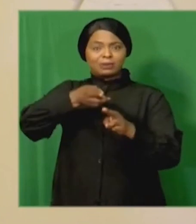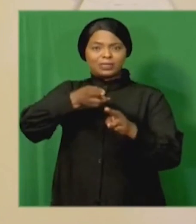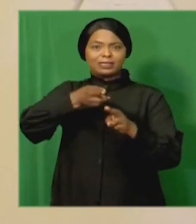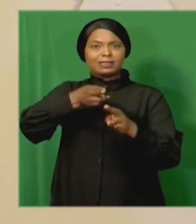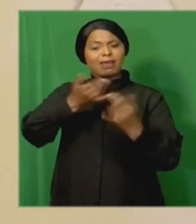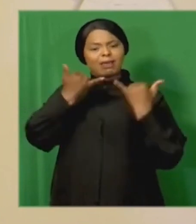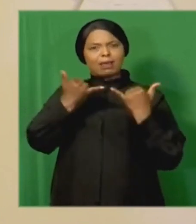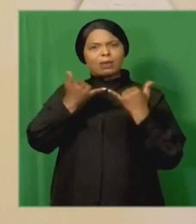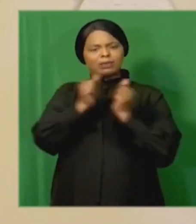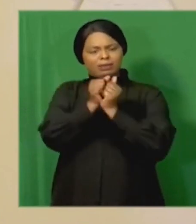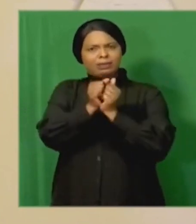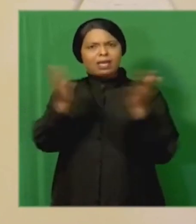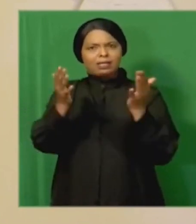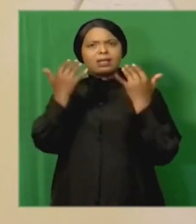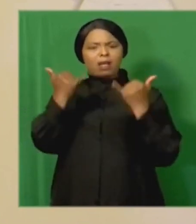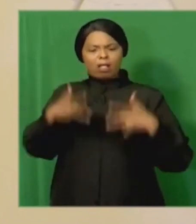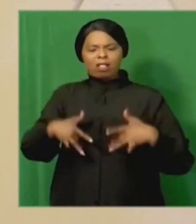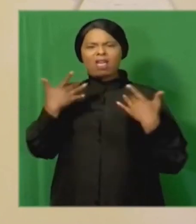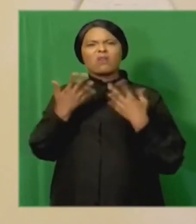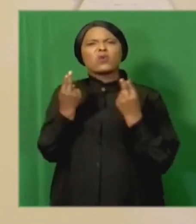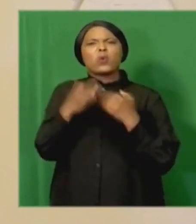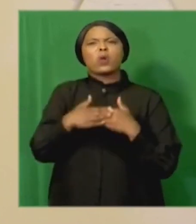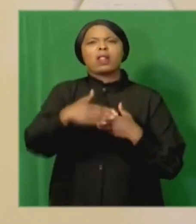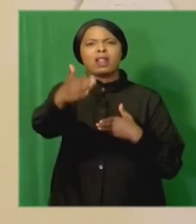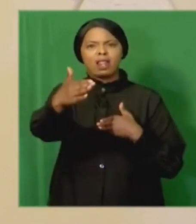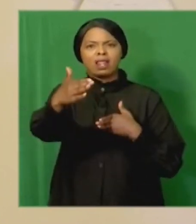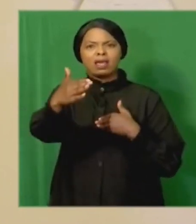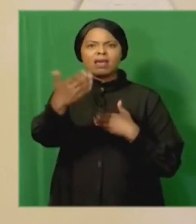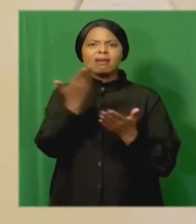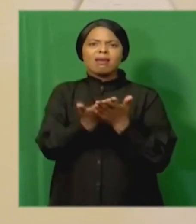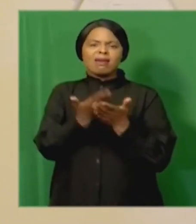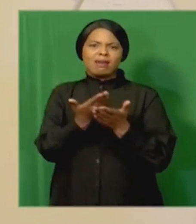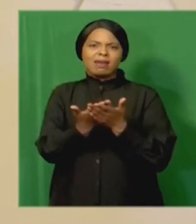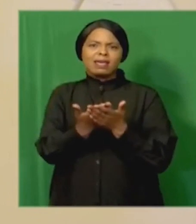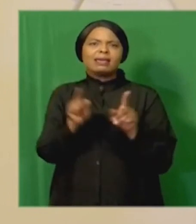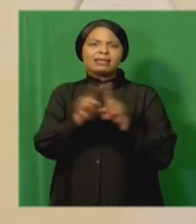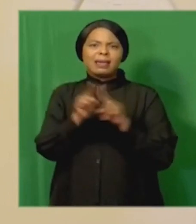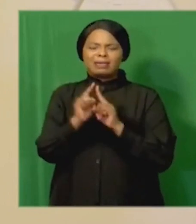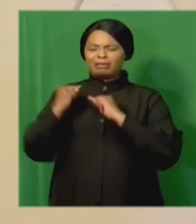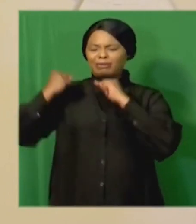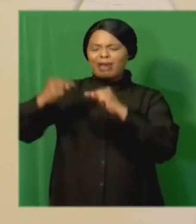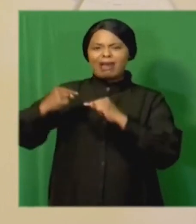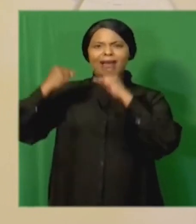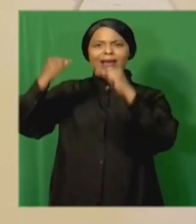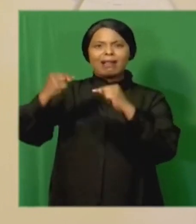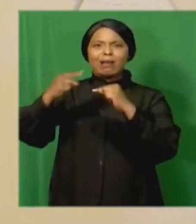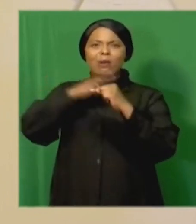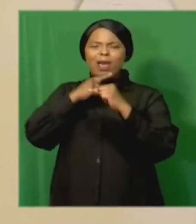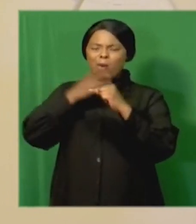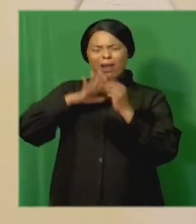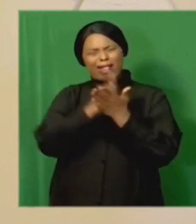we can start a new chapter, a new leaf, in our struggle against corruption.